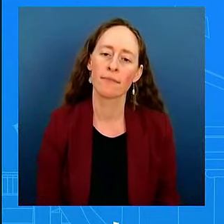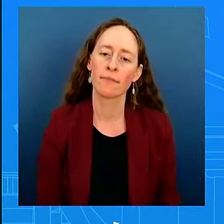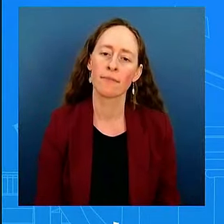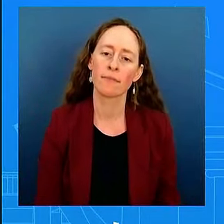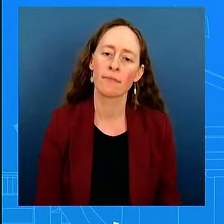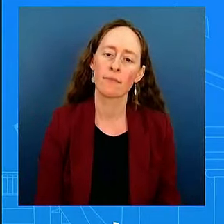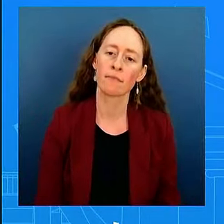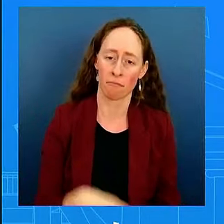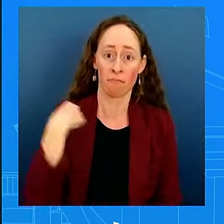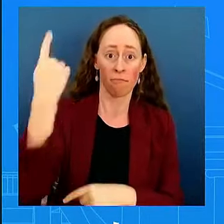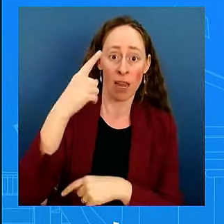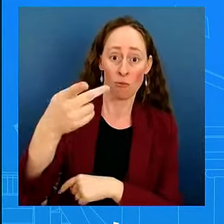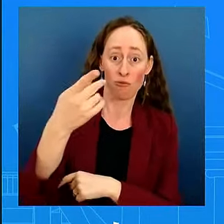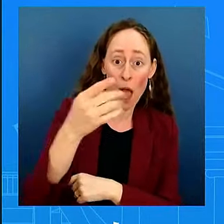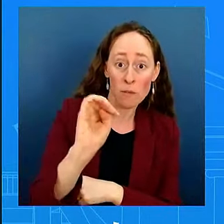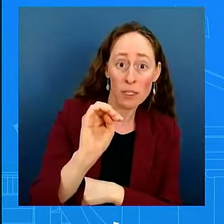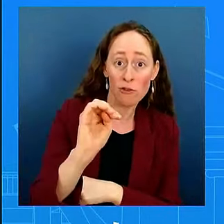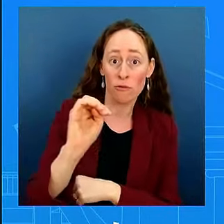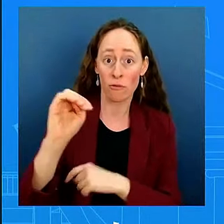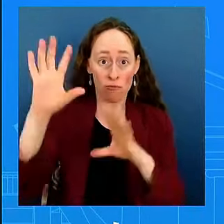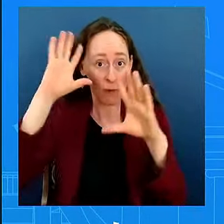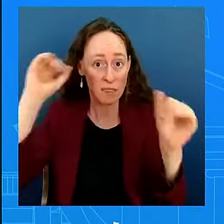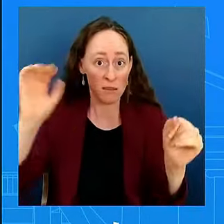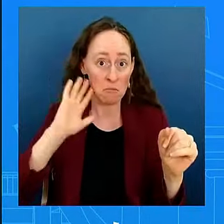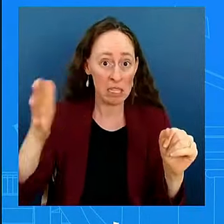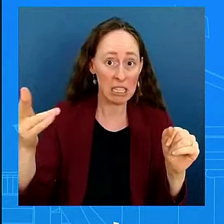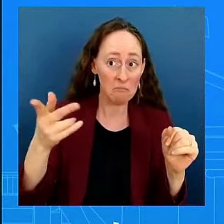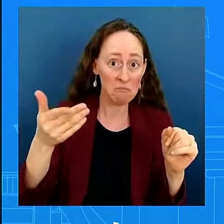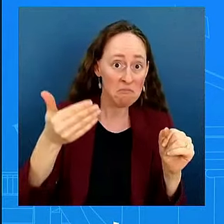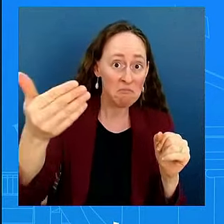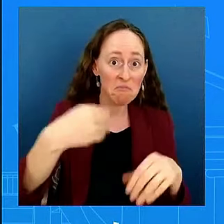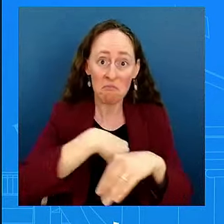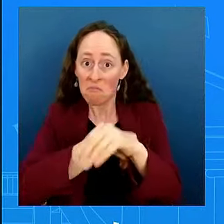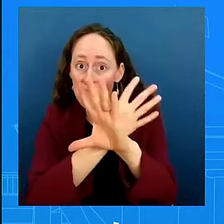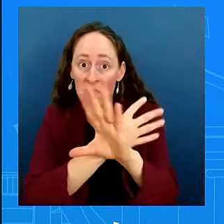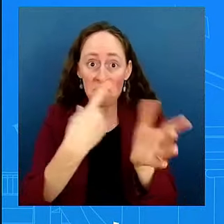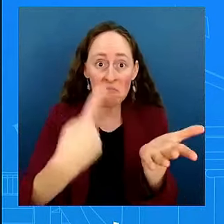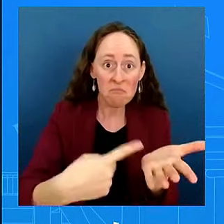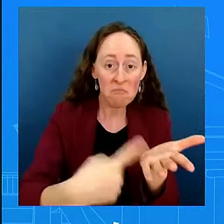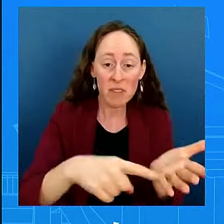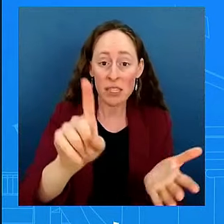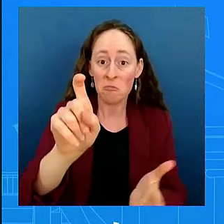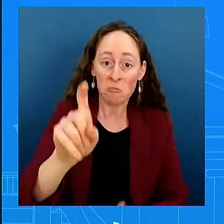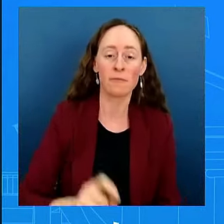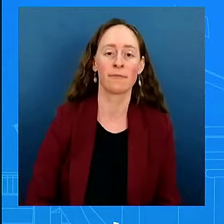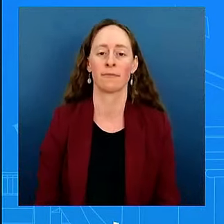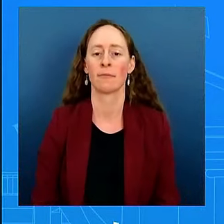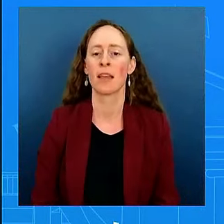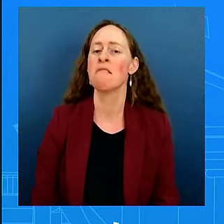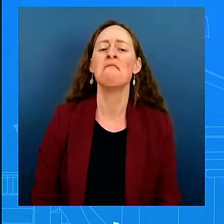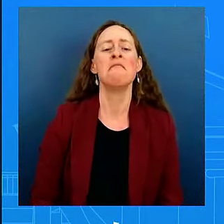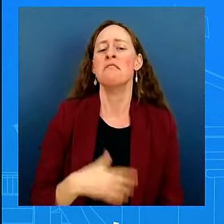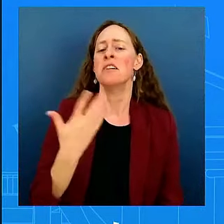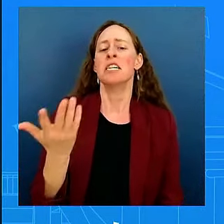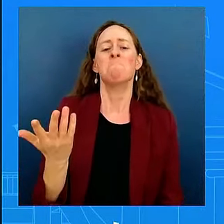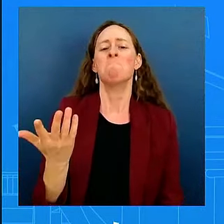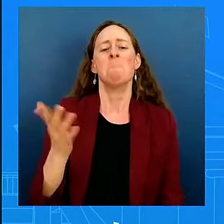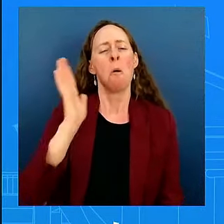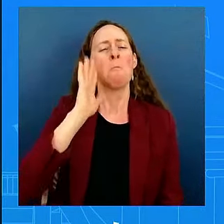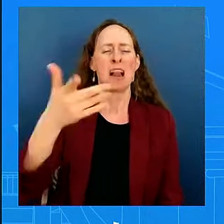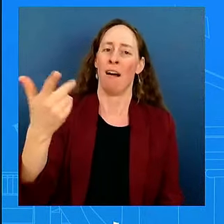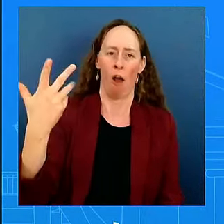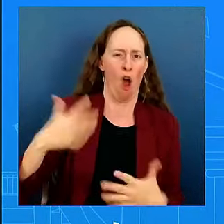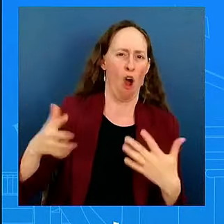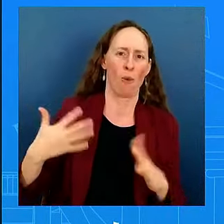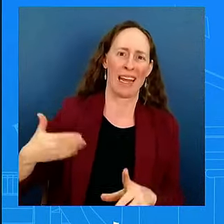As you know, over the past several months, almost a year now, the president has talked to the prime minister several times. And we have